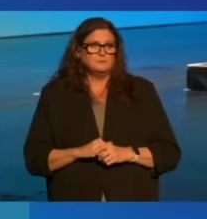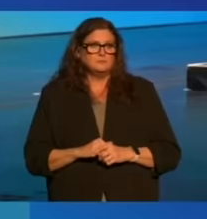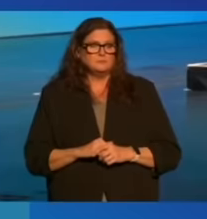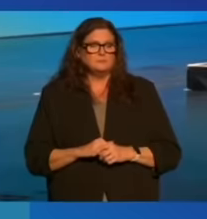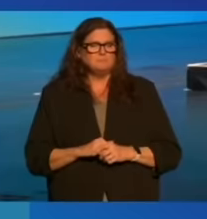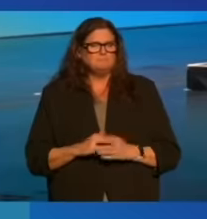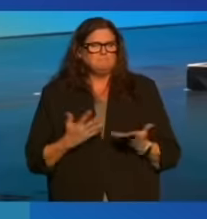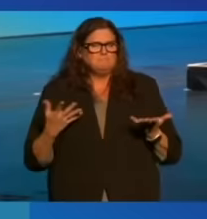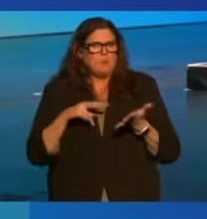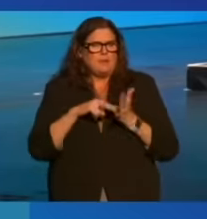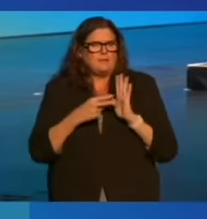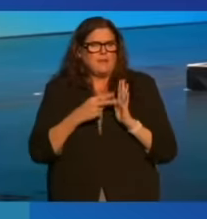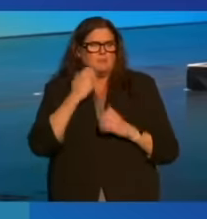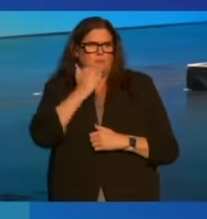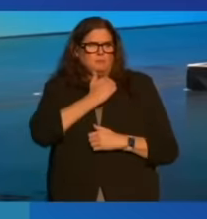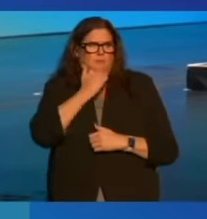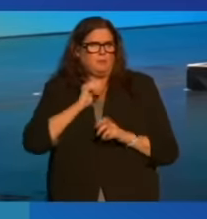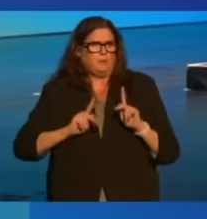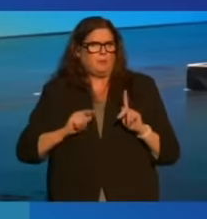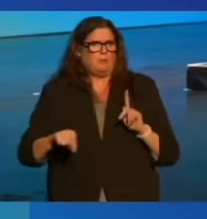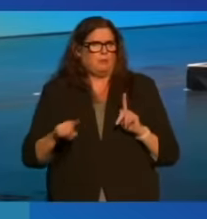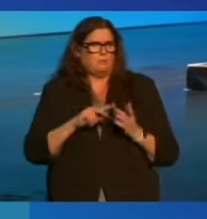So what does this mean for ordinary people?